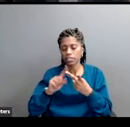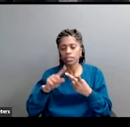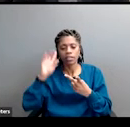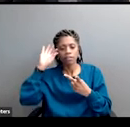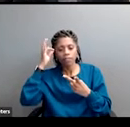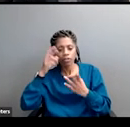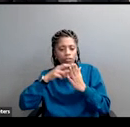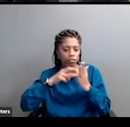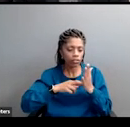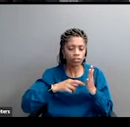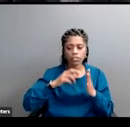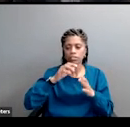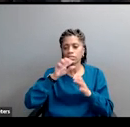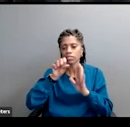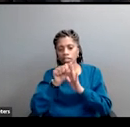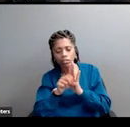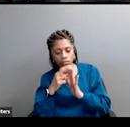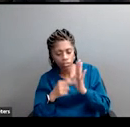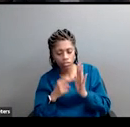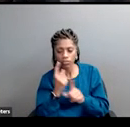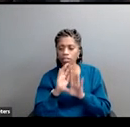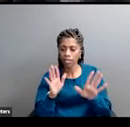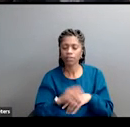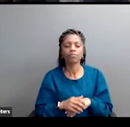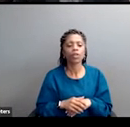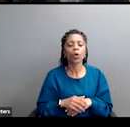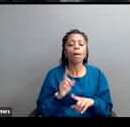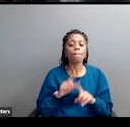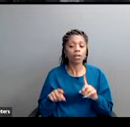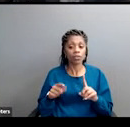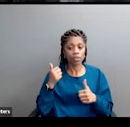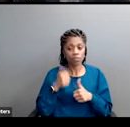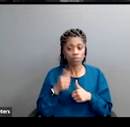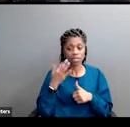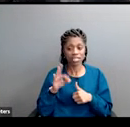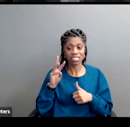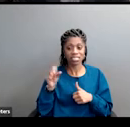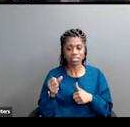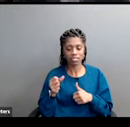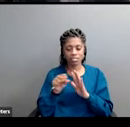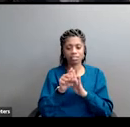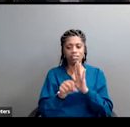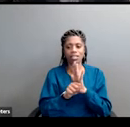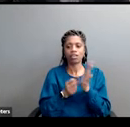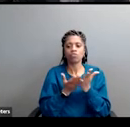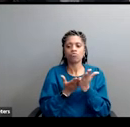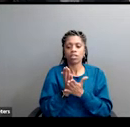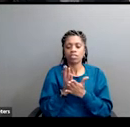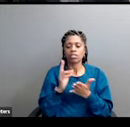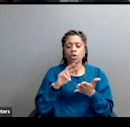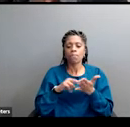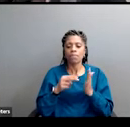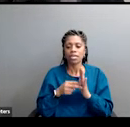knew in the 1960s, states rights meant the right of southern states to resist the federal order that they